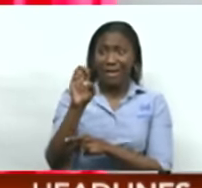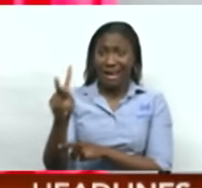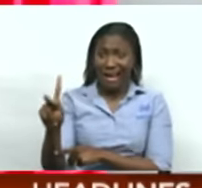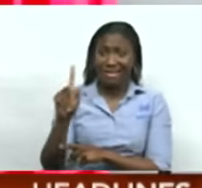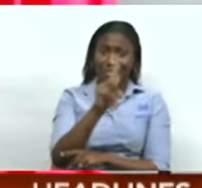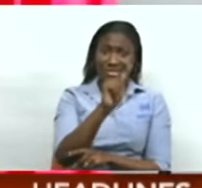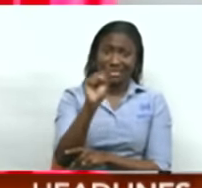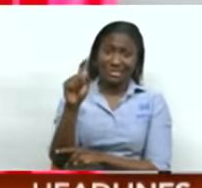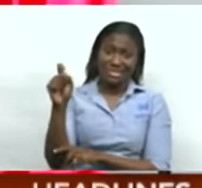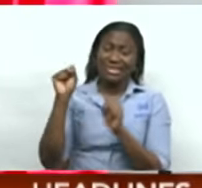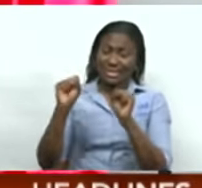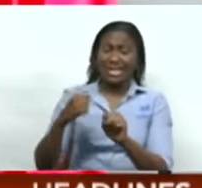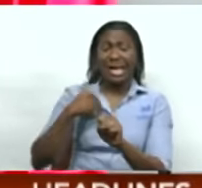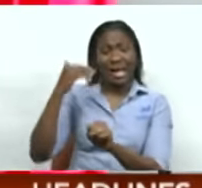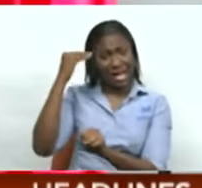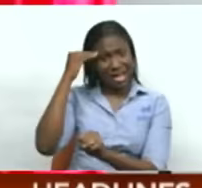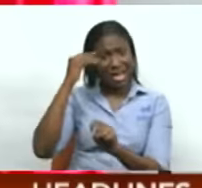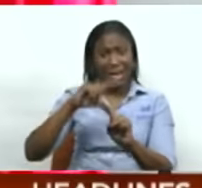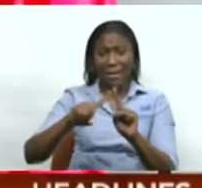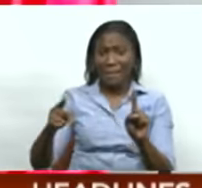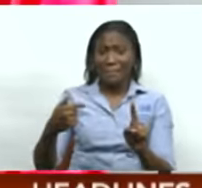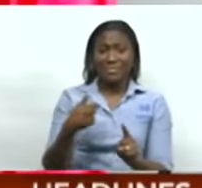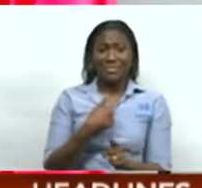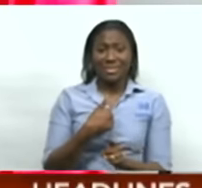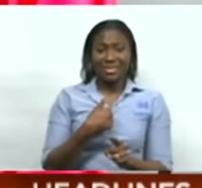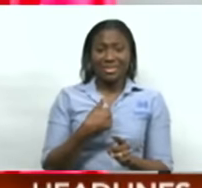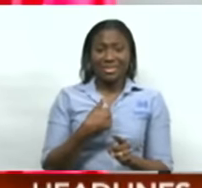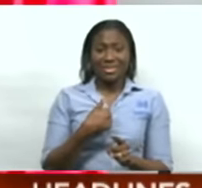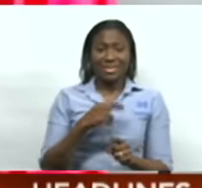used a withdrawal from an ATM.